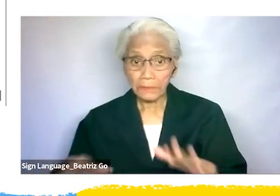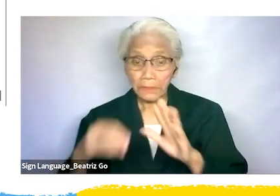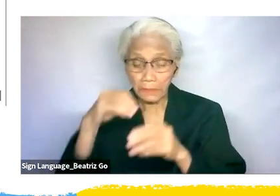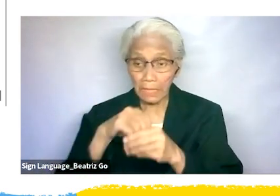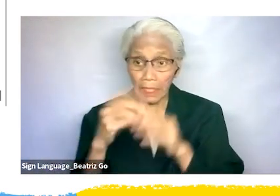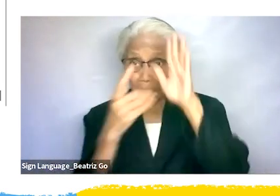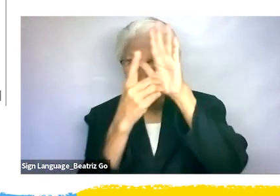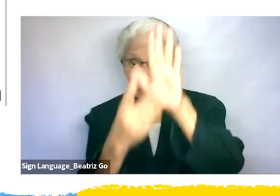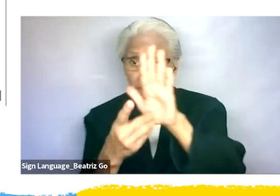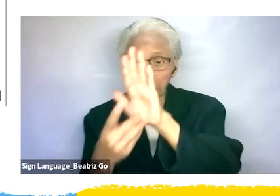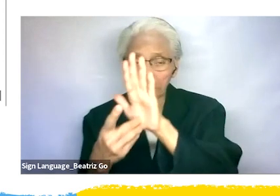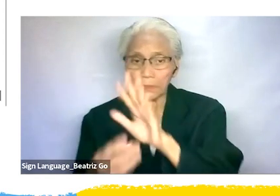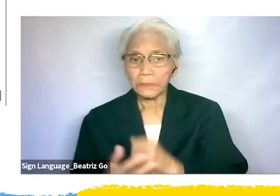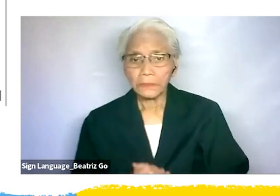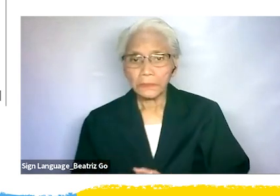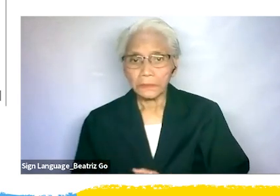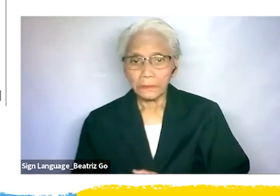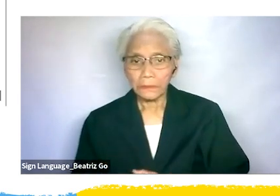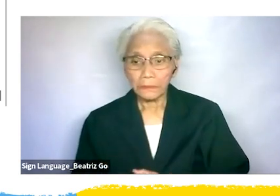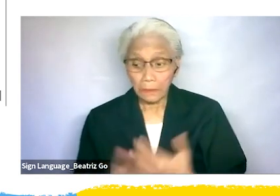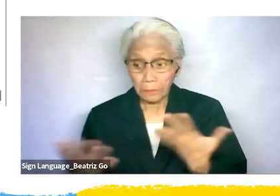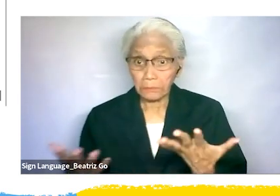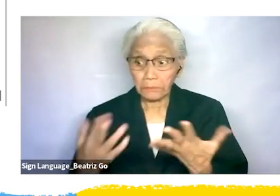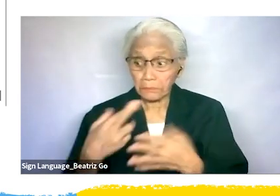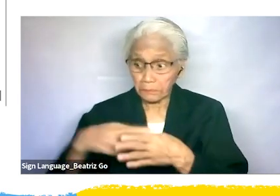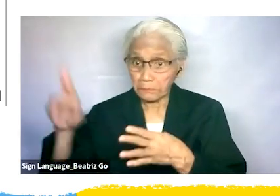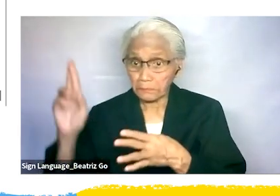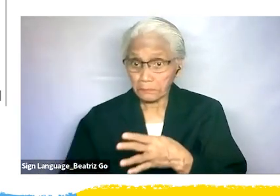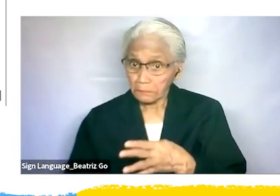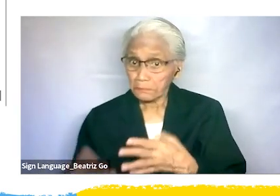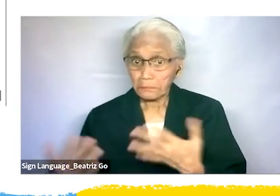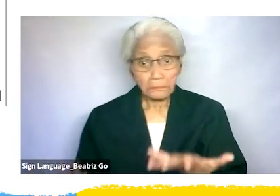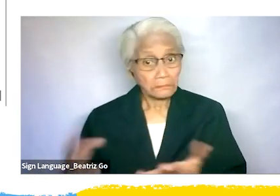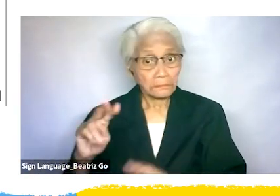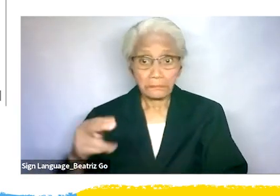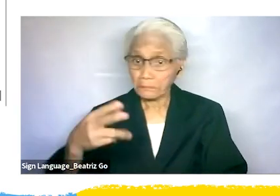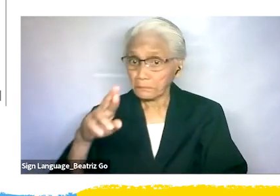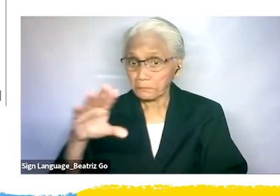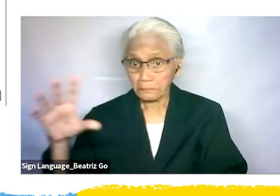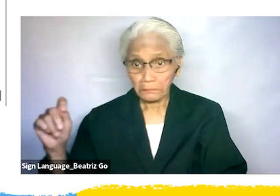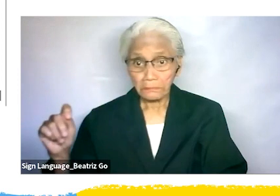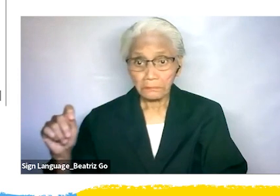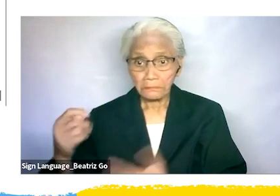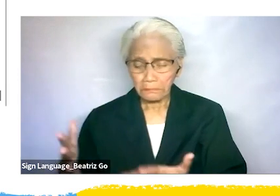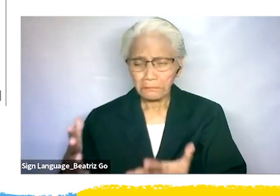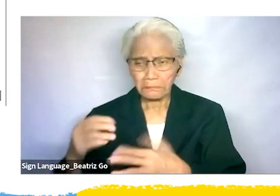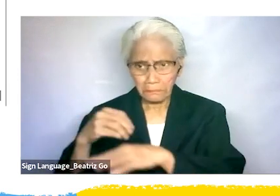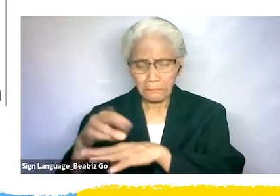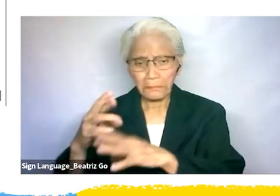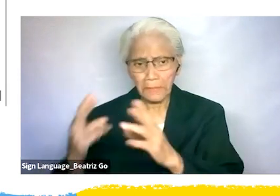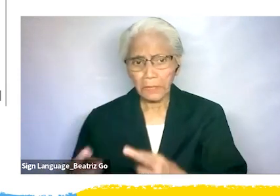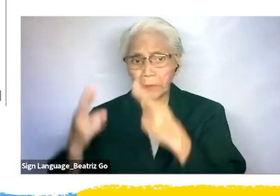As a result, the NHRCT issued recommendations. a the